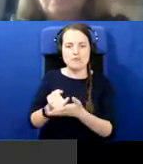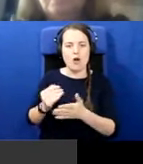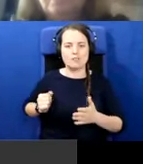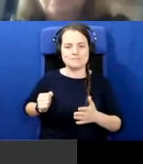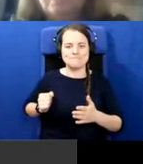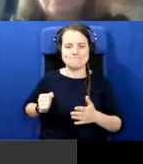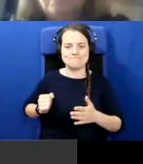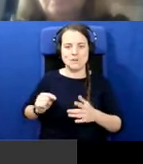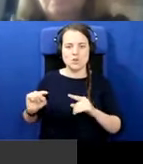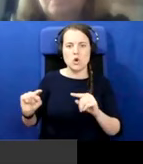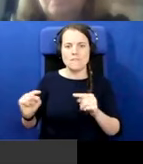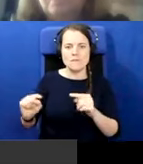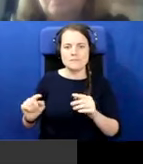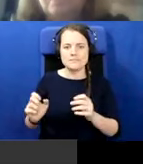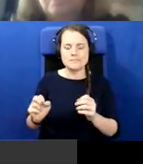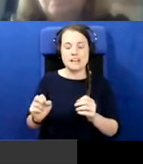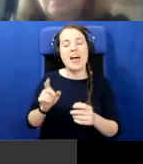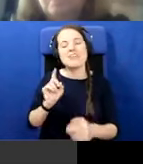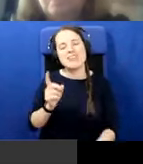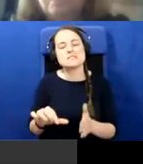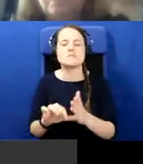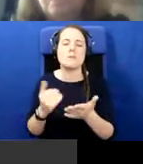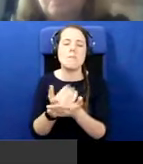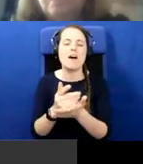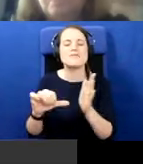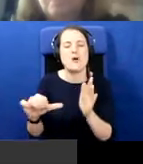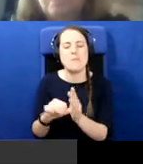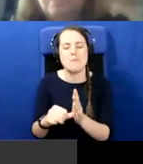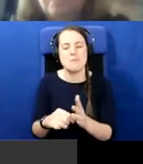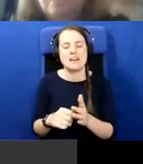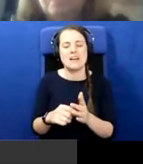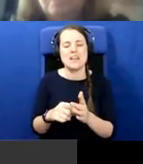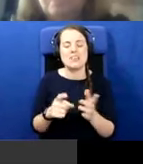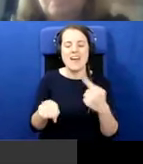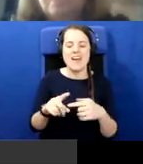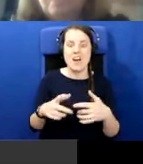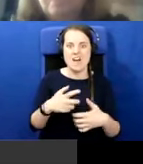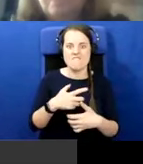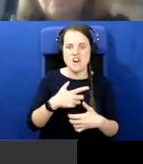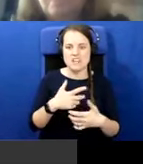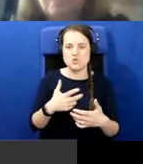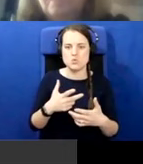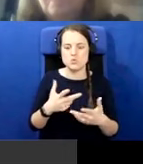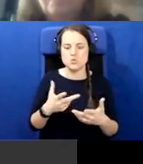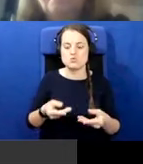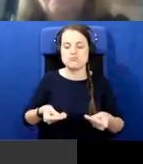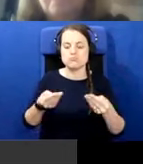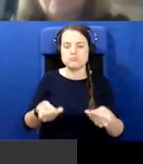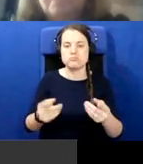that's part of the problem, that they're afraid to address issues that they may get parents coming back at them.